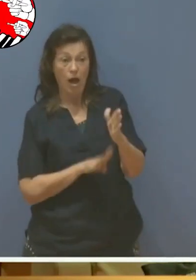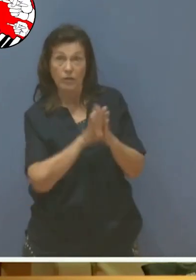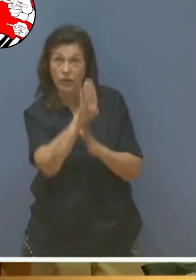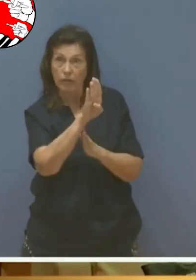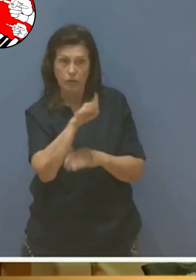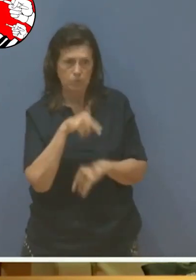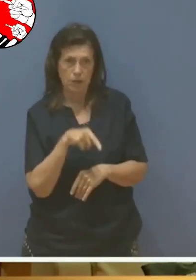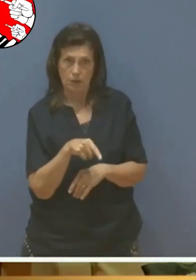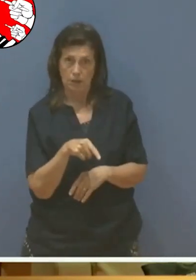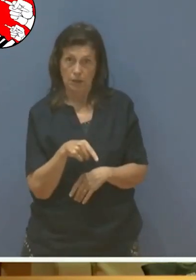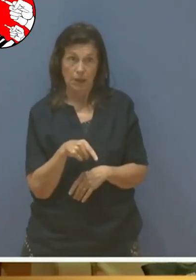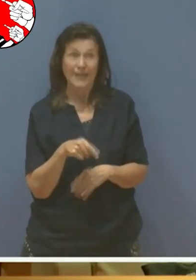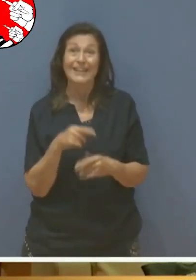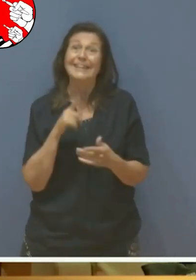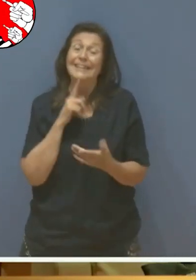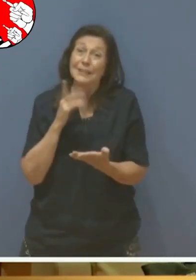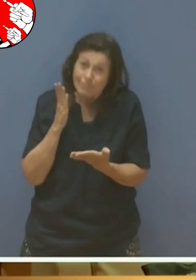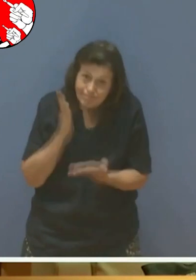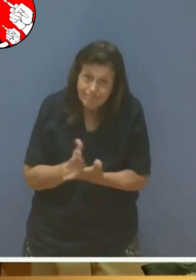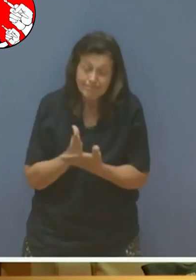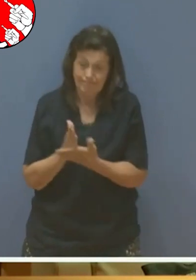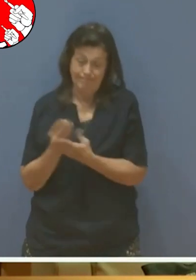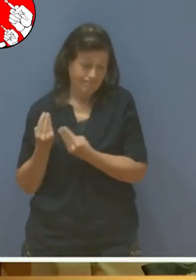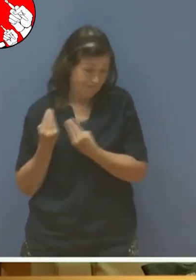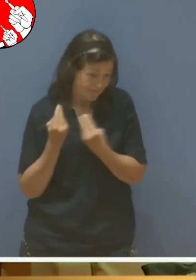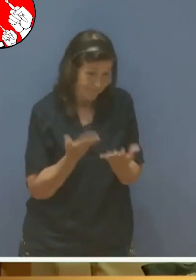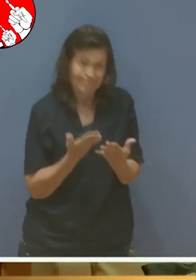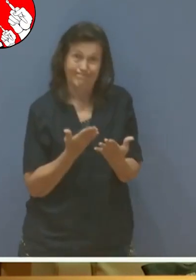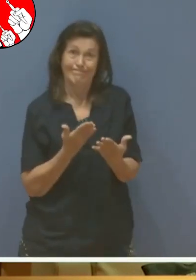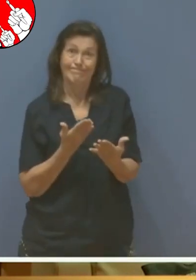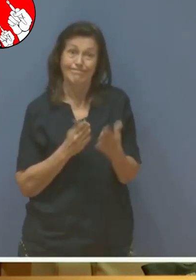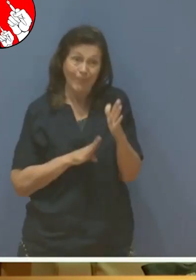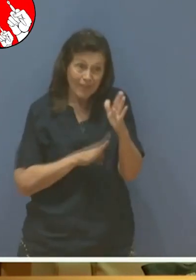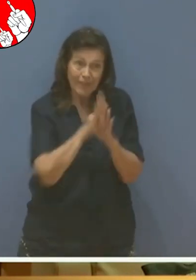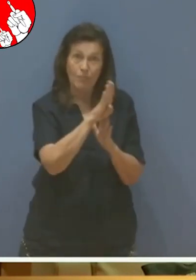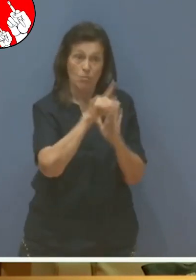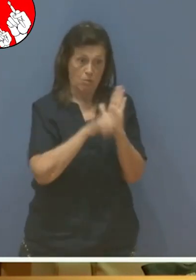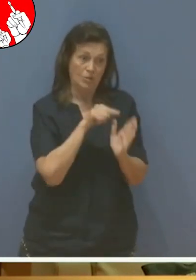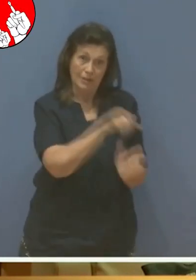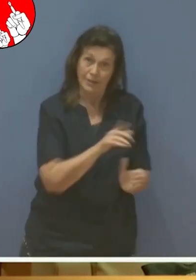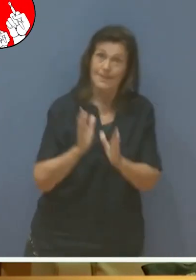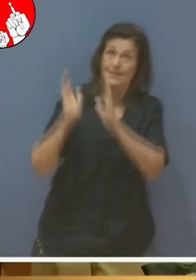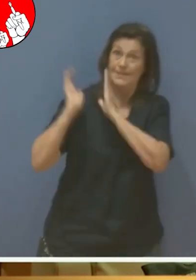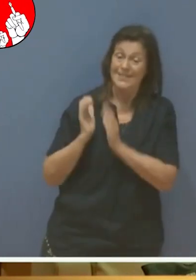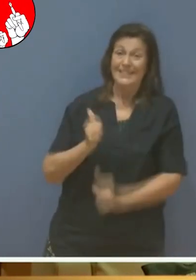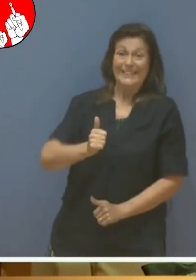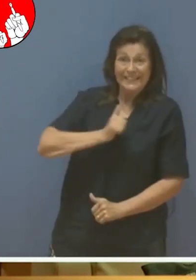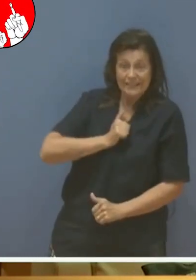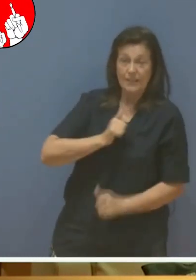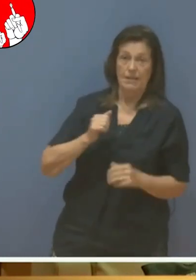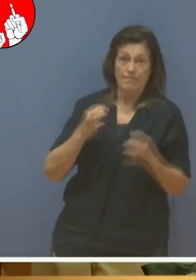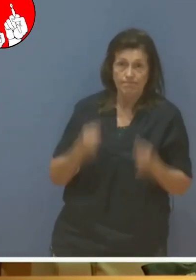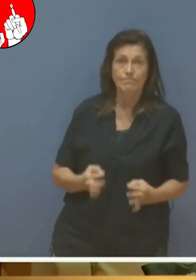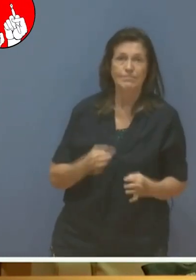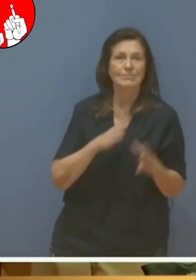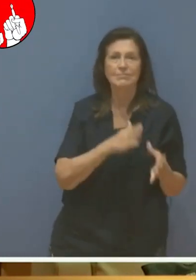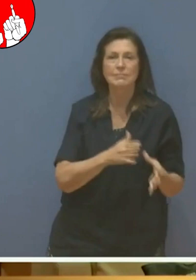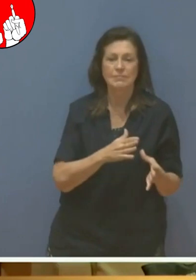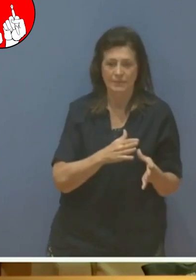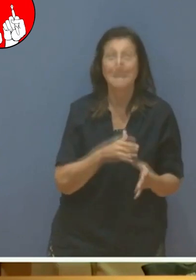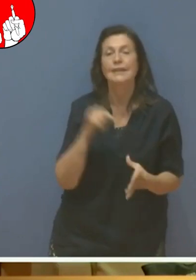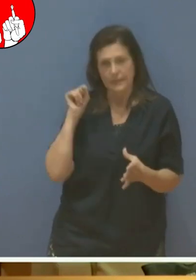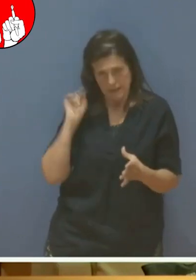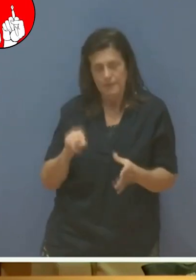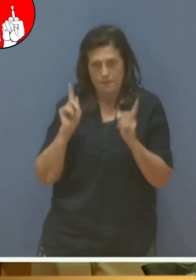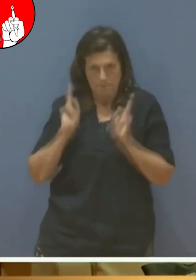are to be genuinely implemented in the Government Development Policy. We also ask the AMRIP to demand a separate land commission for Plainland